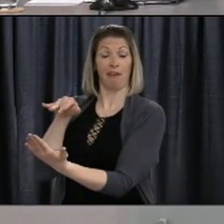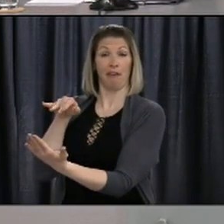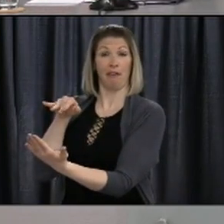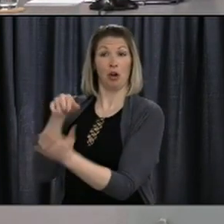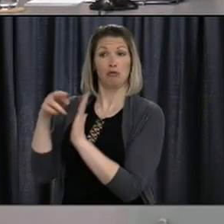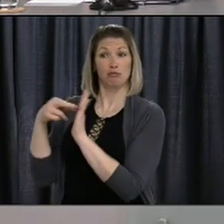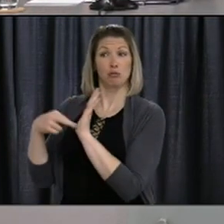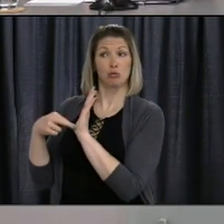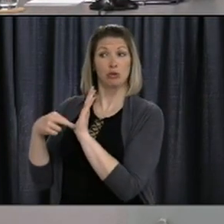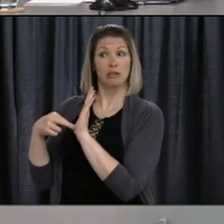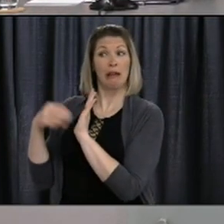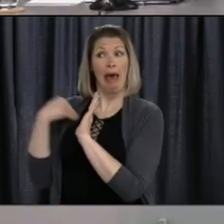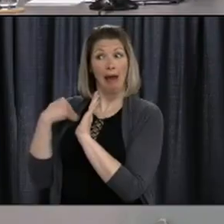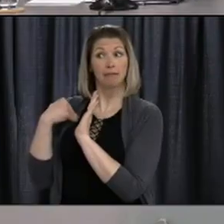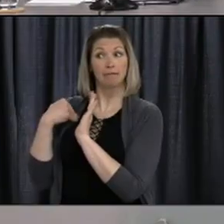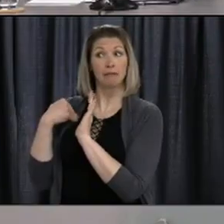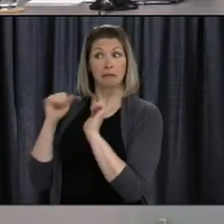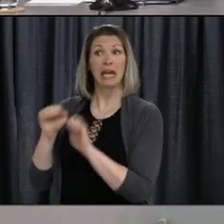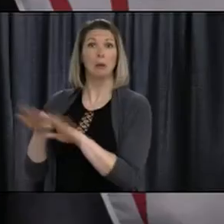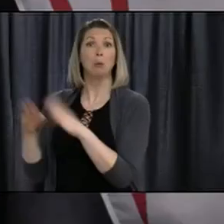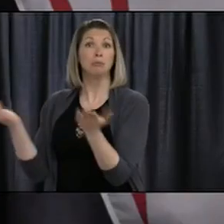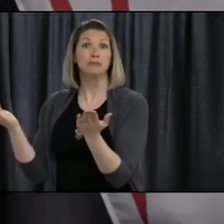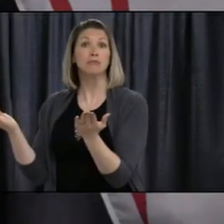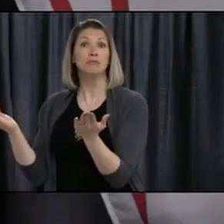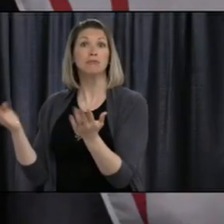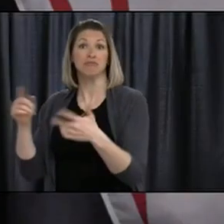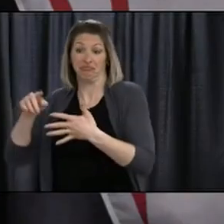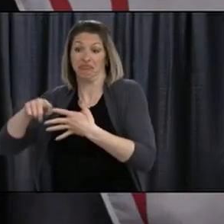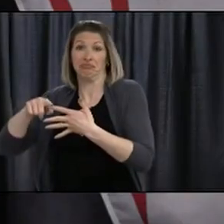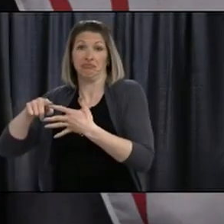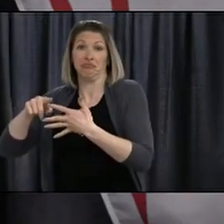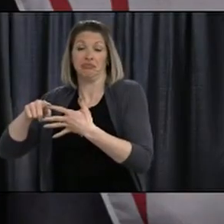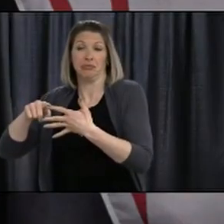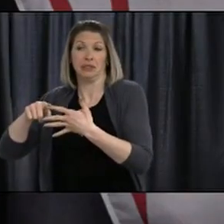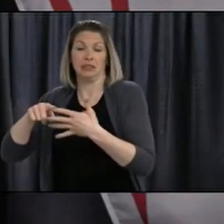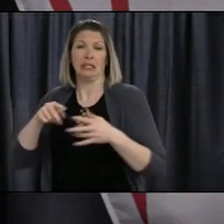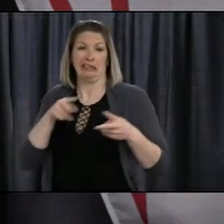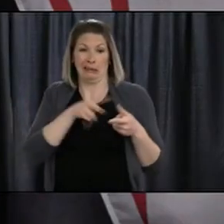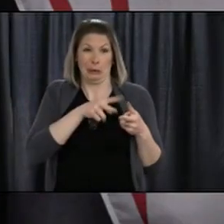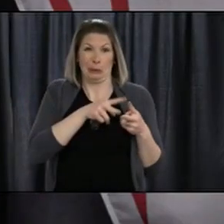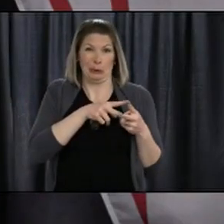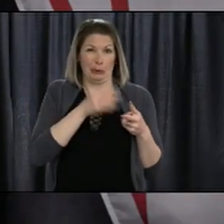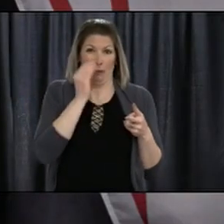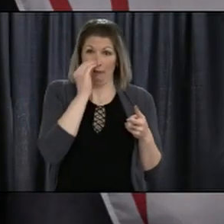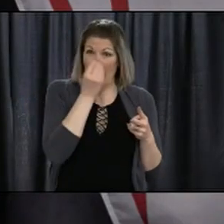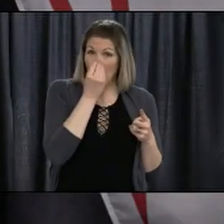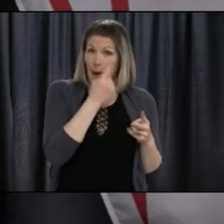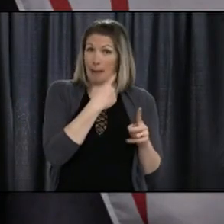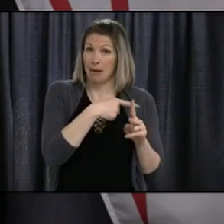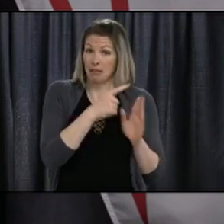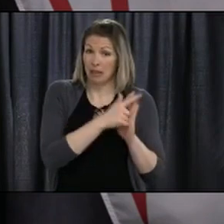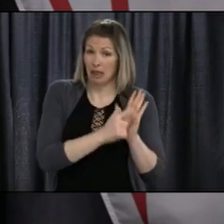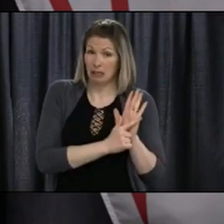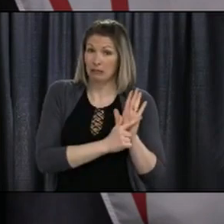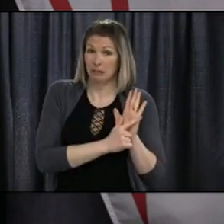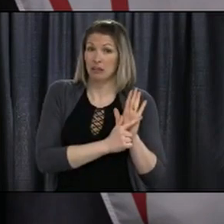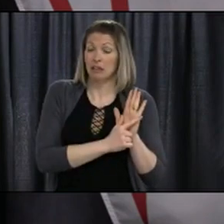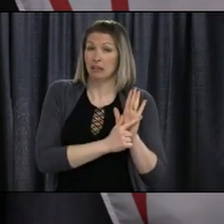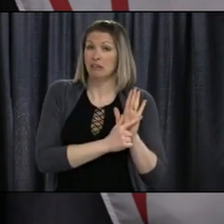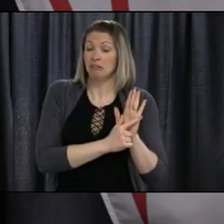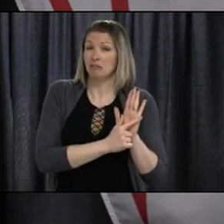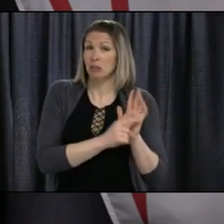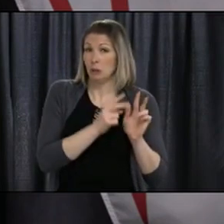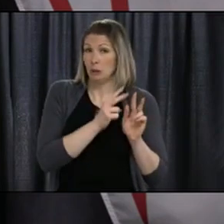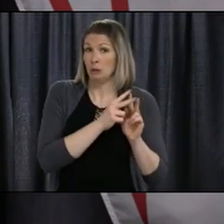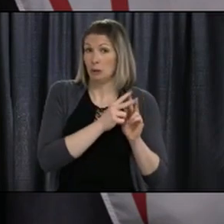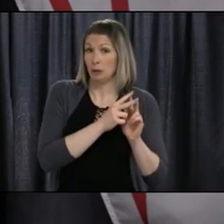4 and there are others besides those two. Those were just examples of low-risk businesses that I